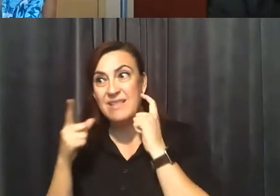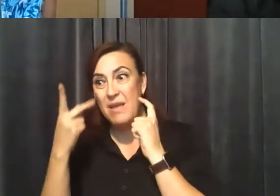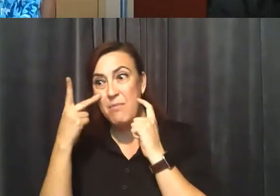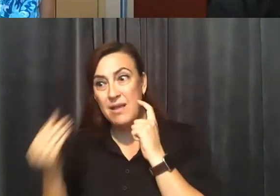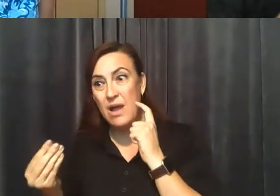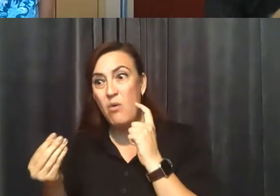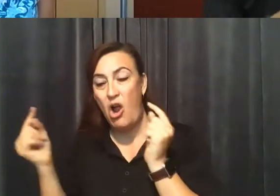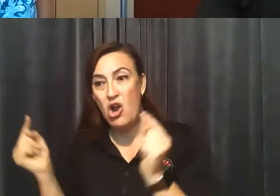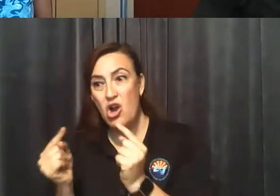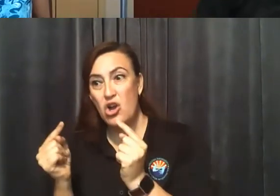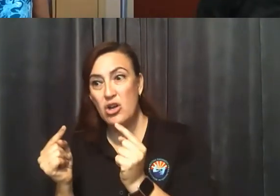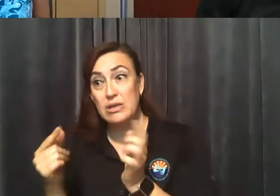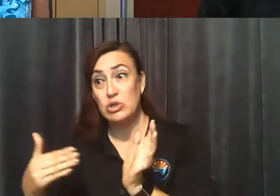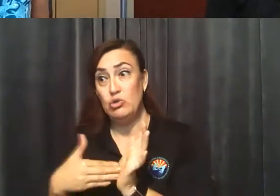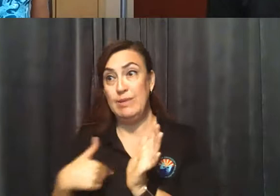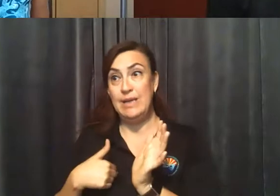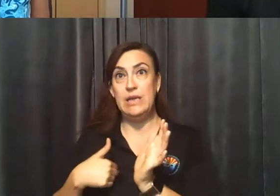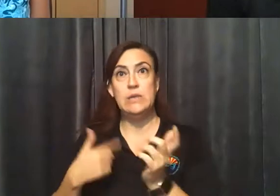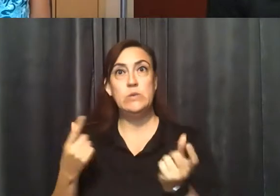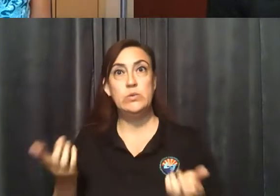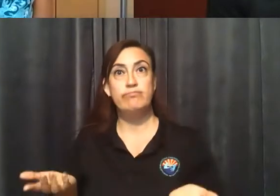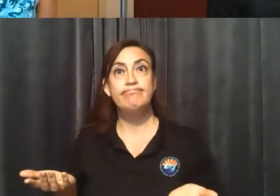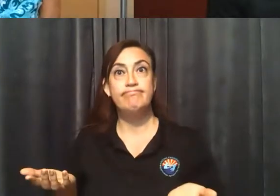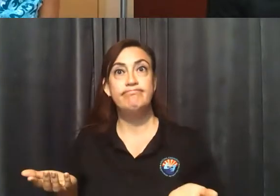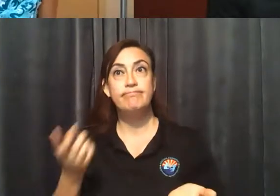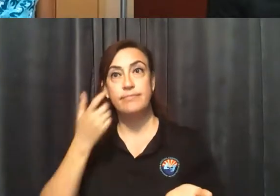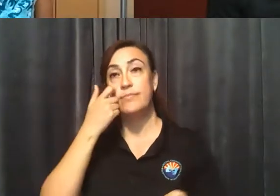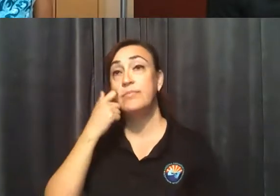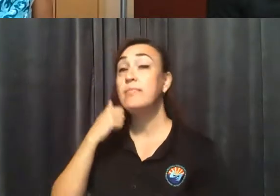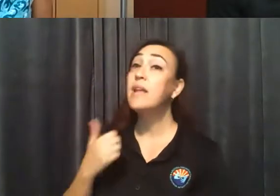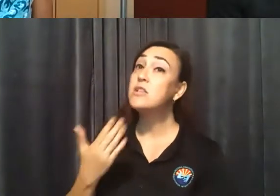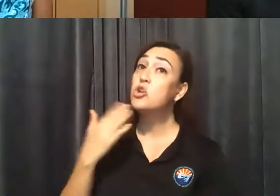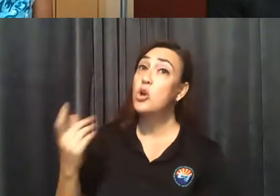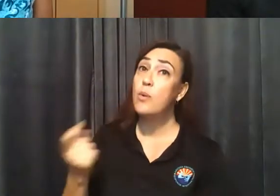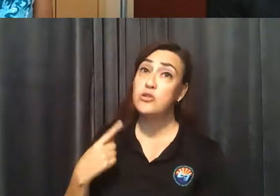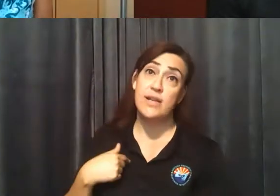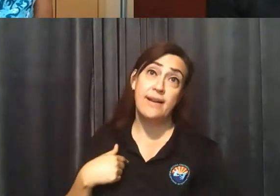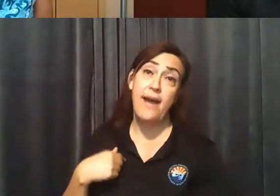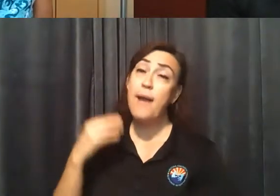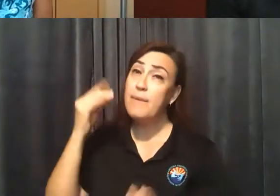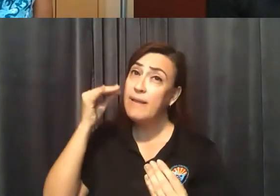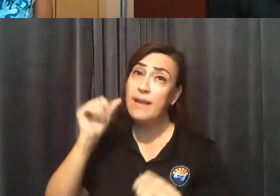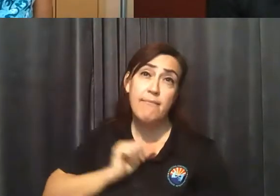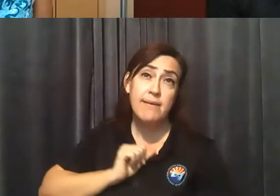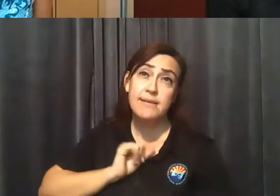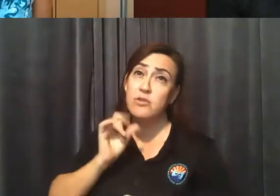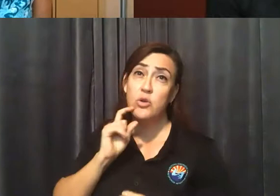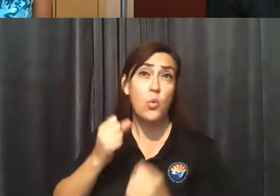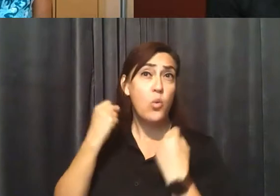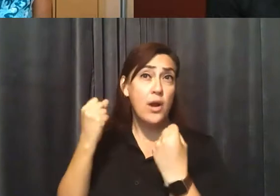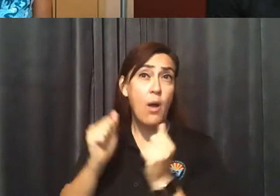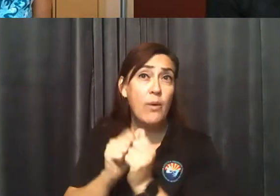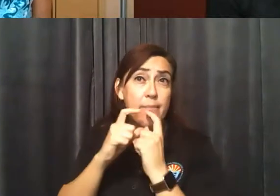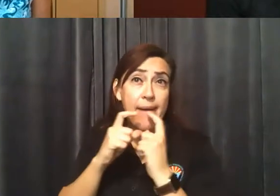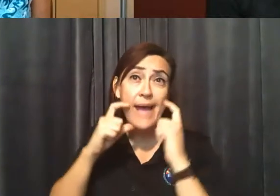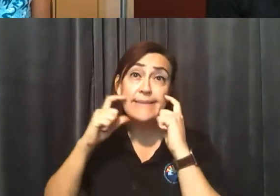That's a very good question. I've worried about all these things myself working out with a mask on. And I, you know, I